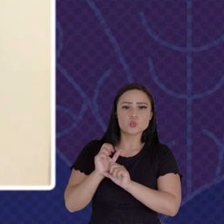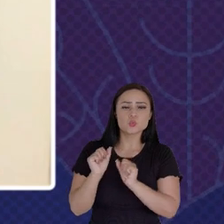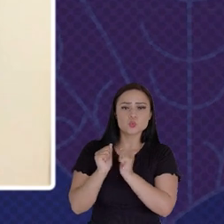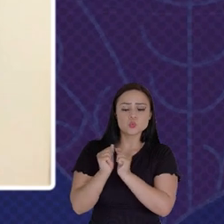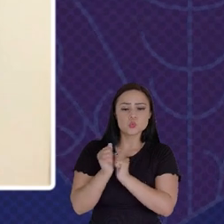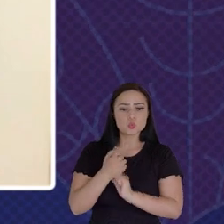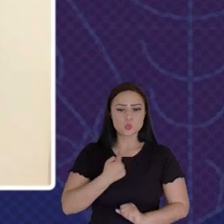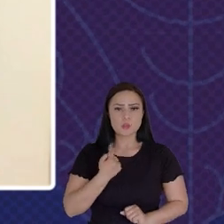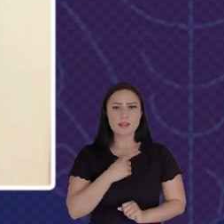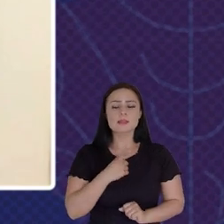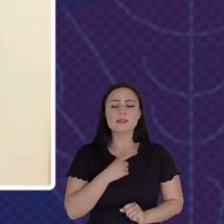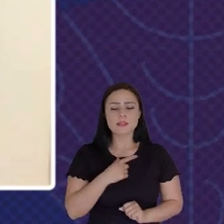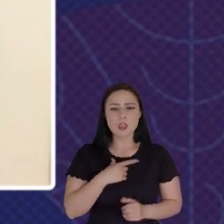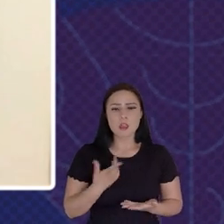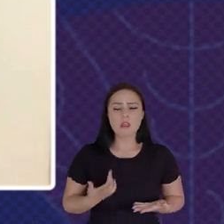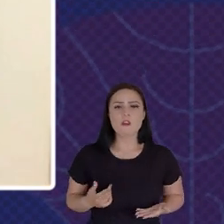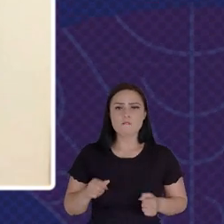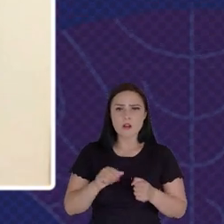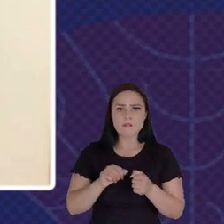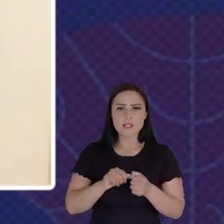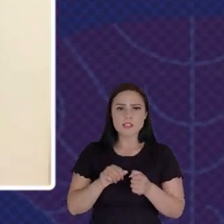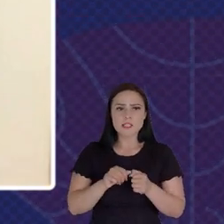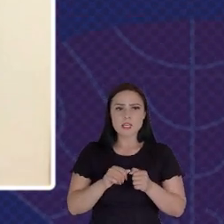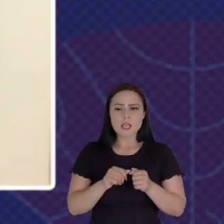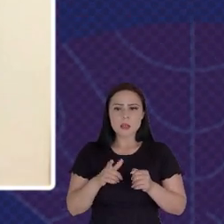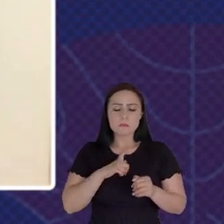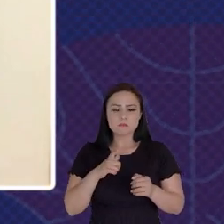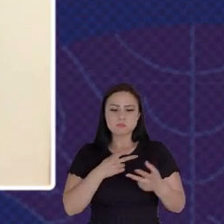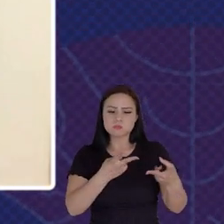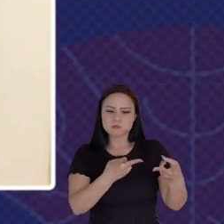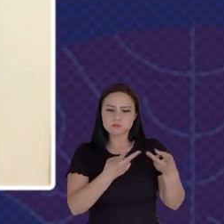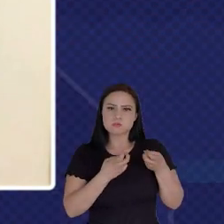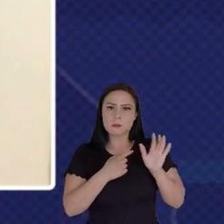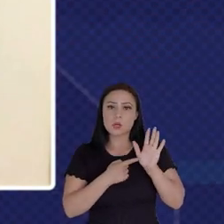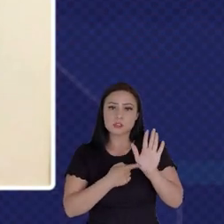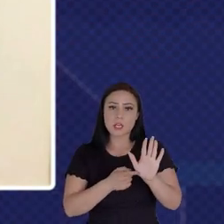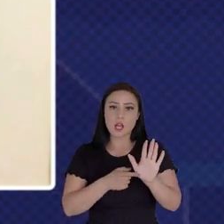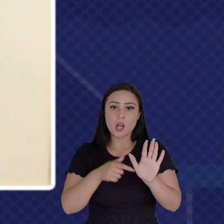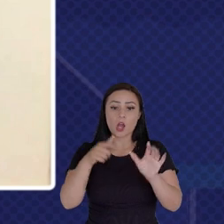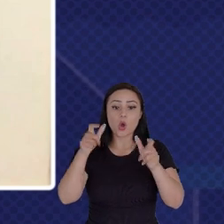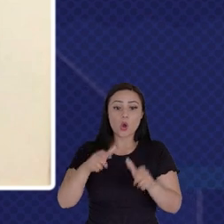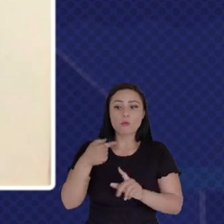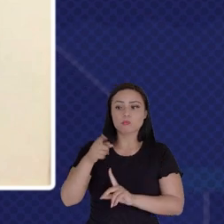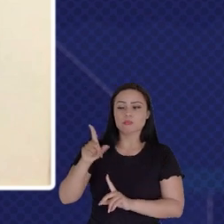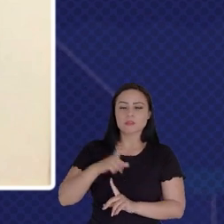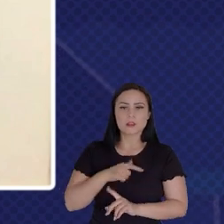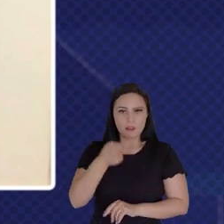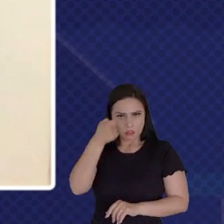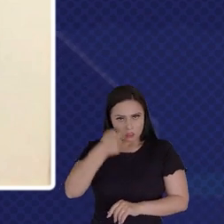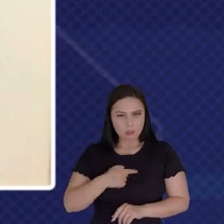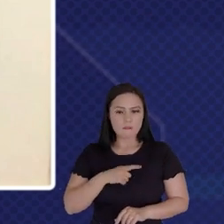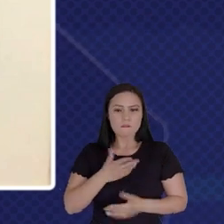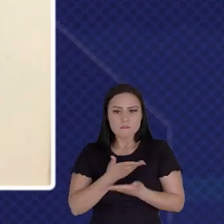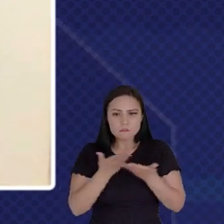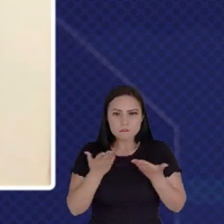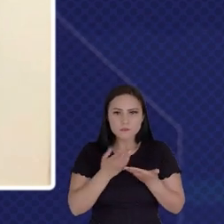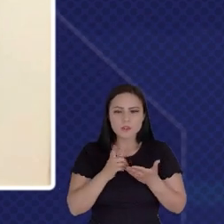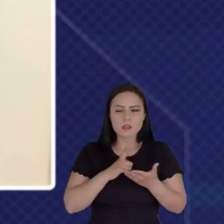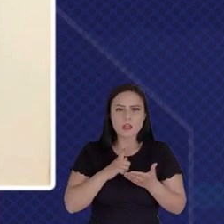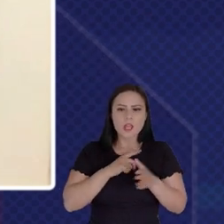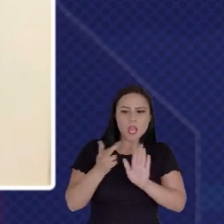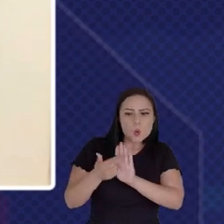You Can Go And Get Things Done So I Think For You To Be Able To Regulate Essentially You Need To Make Sure That Everything